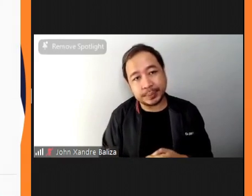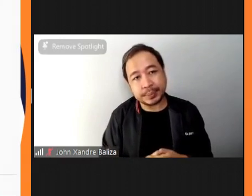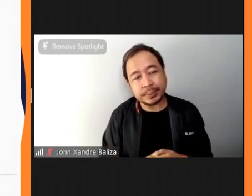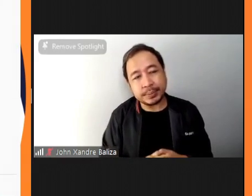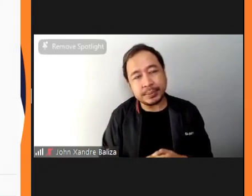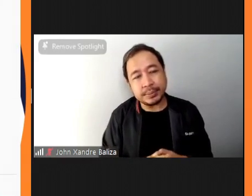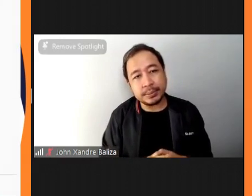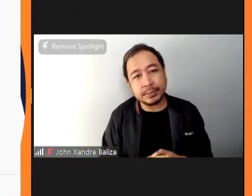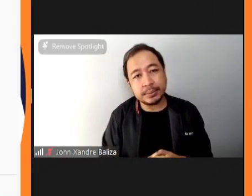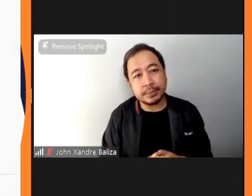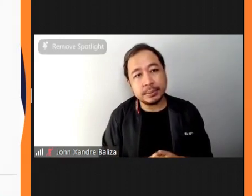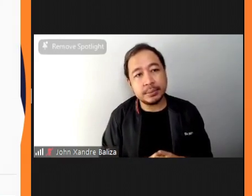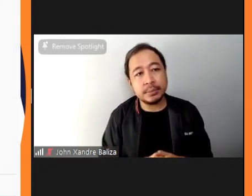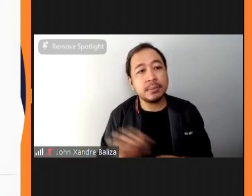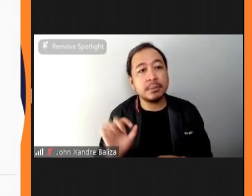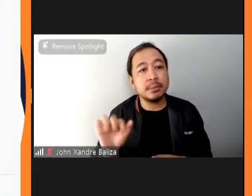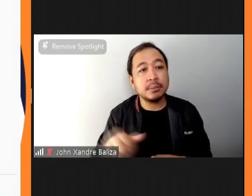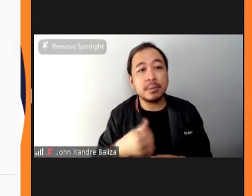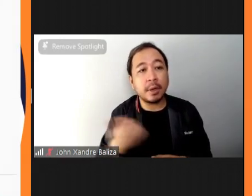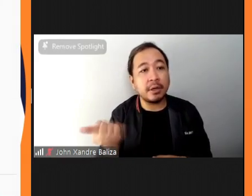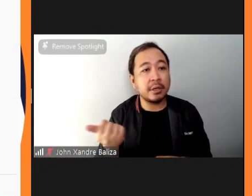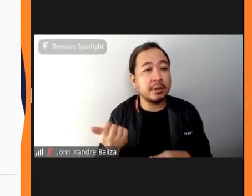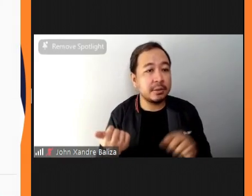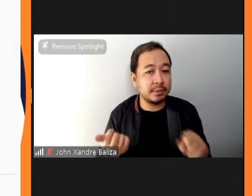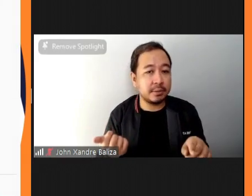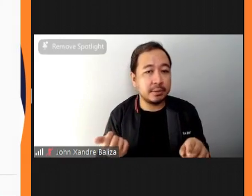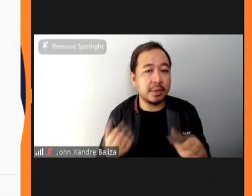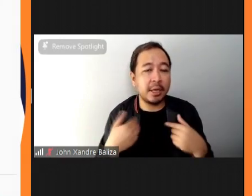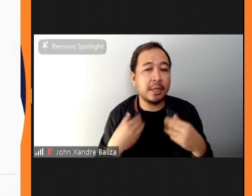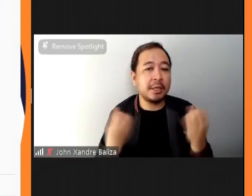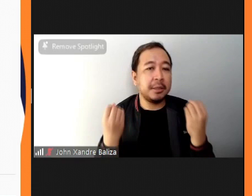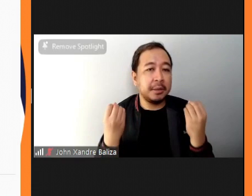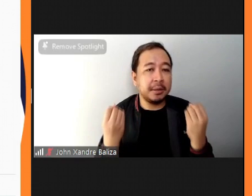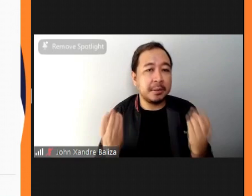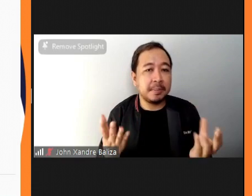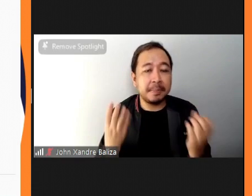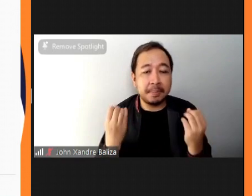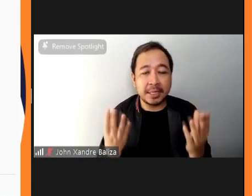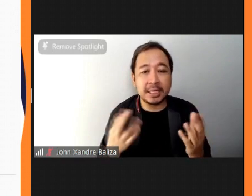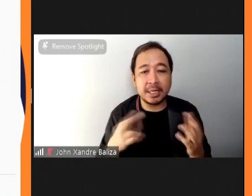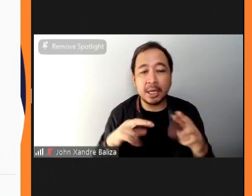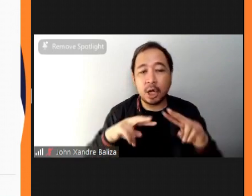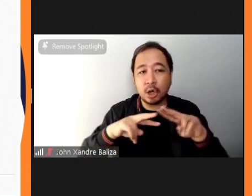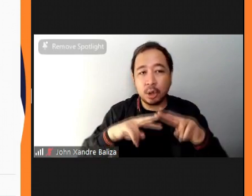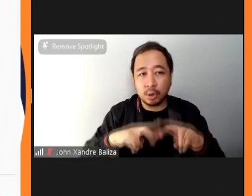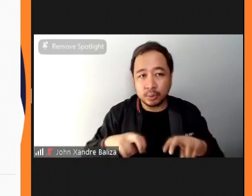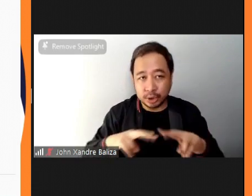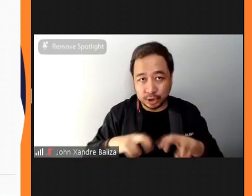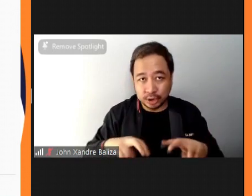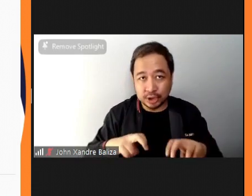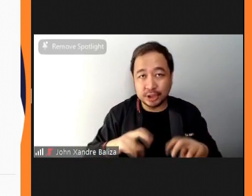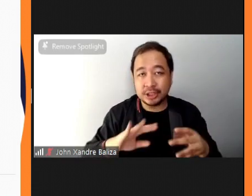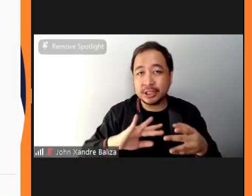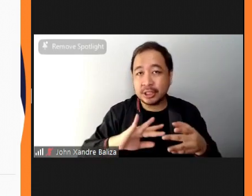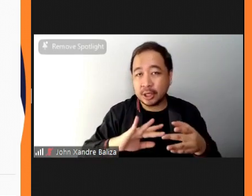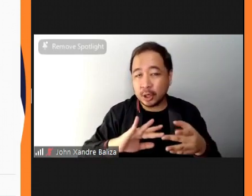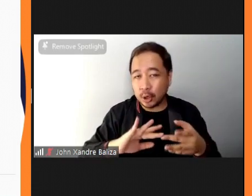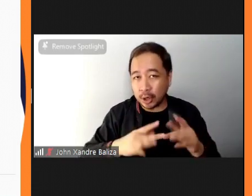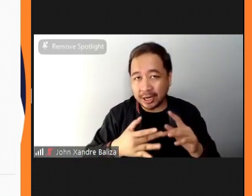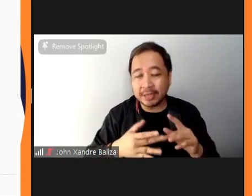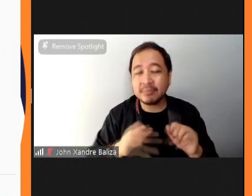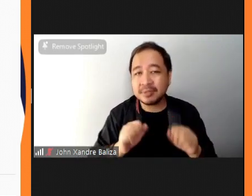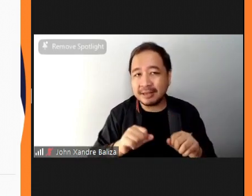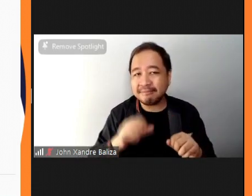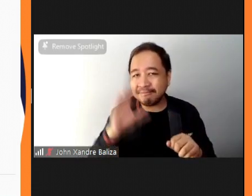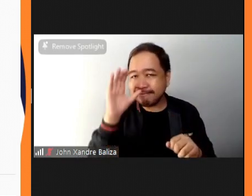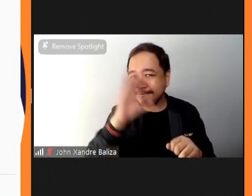another thing I want to share is that there are many many resources online and you can explore them so I